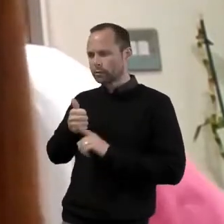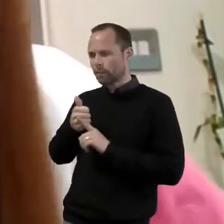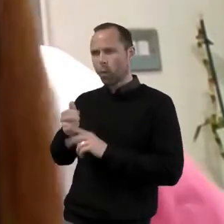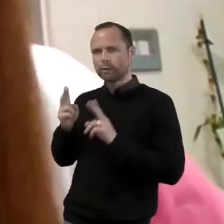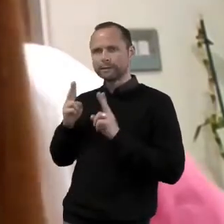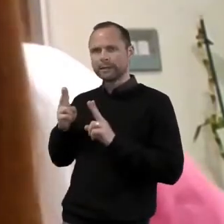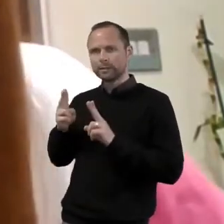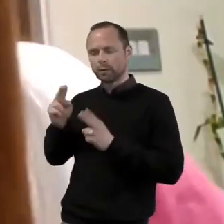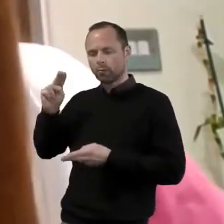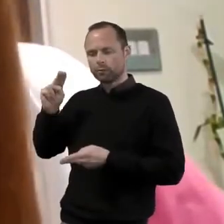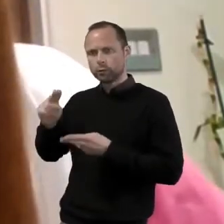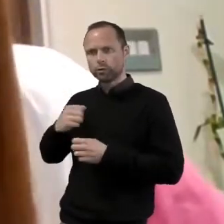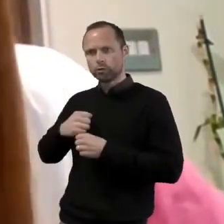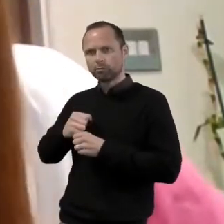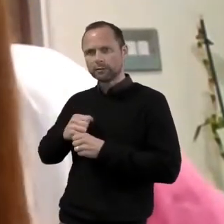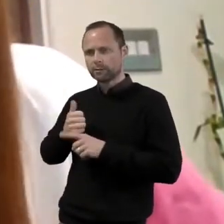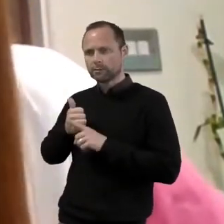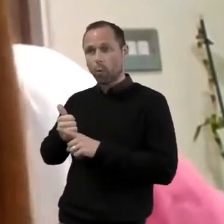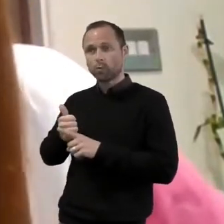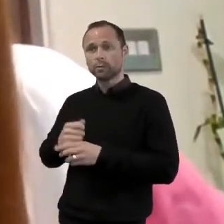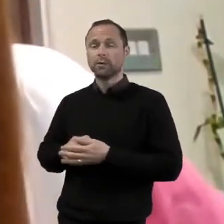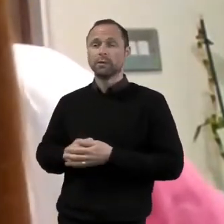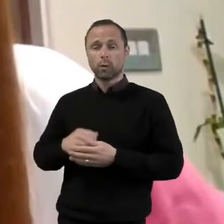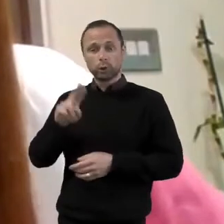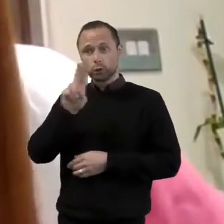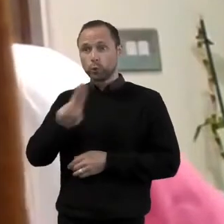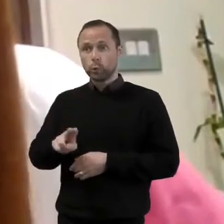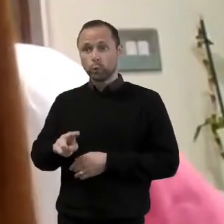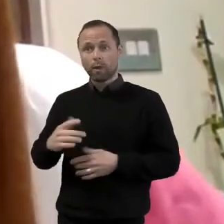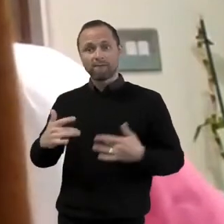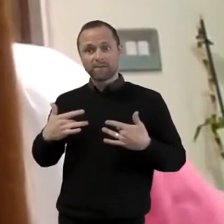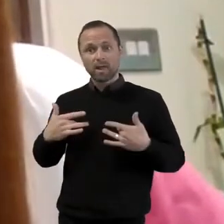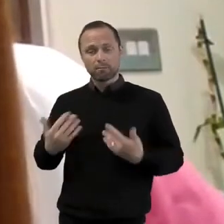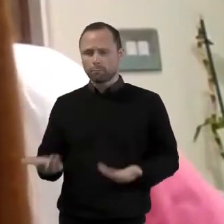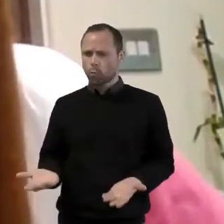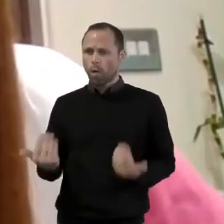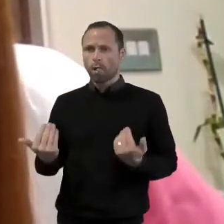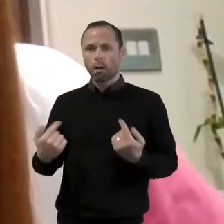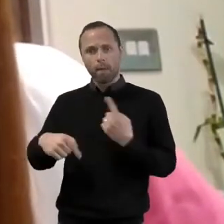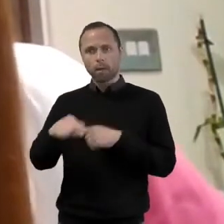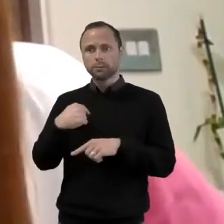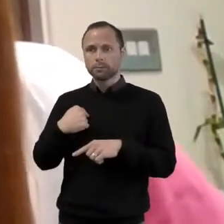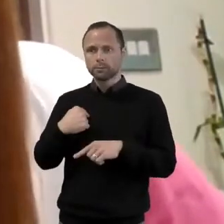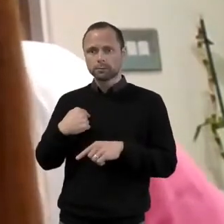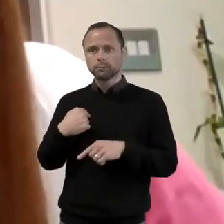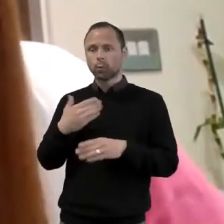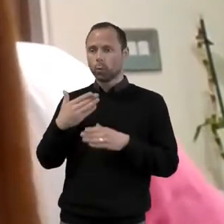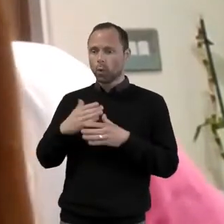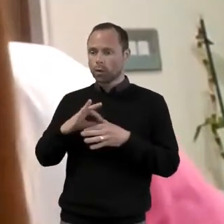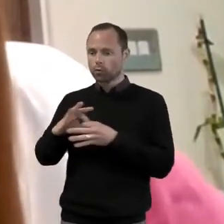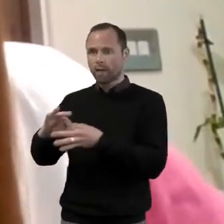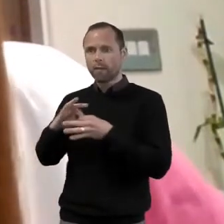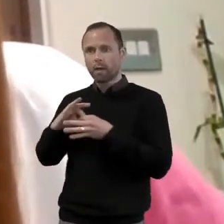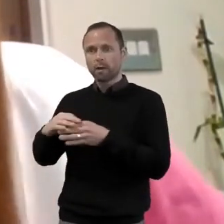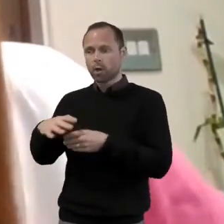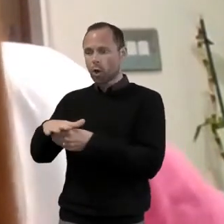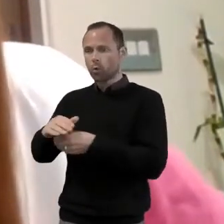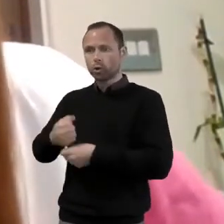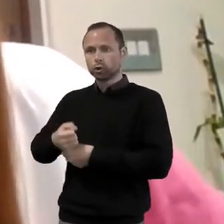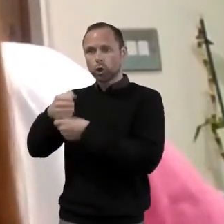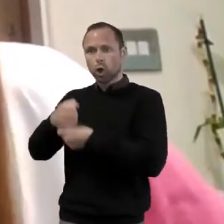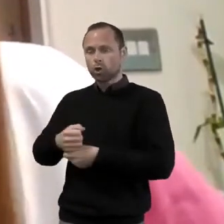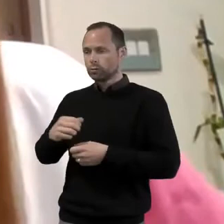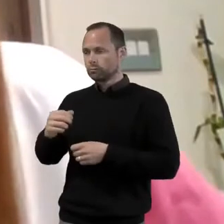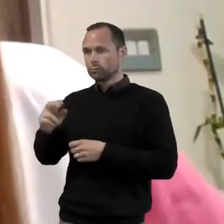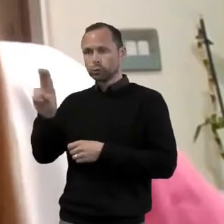schools, I have found, have been welcoming with open arms to work with local churches. But this does come from a